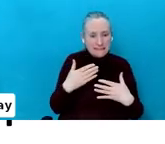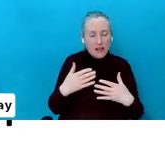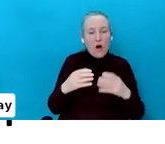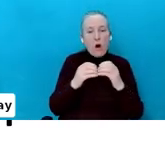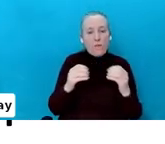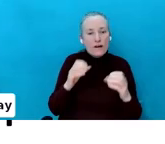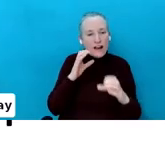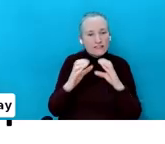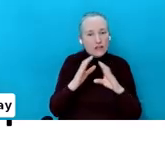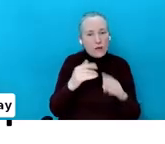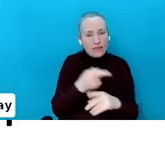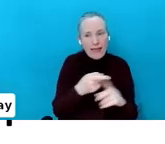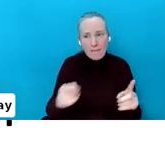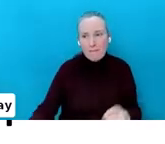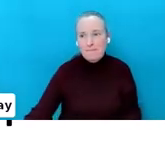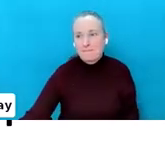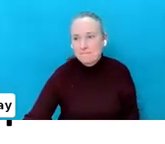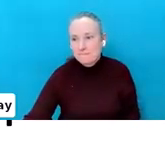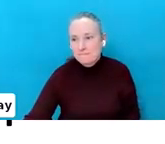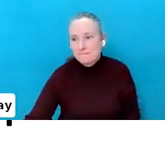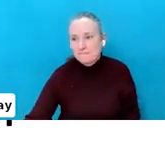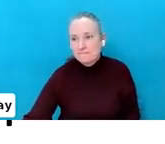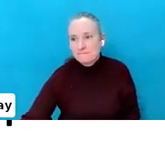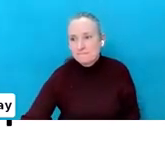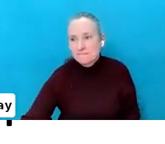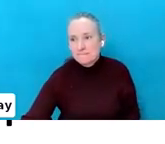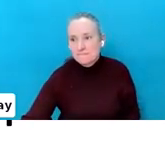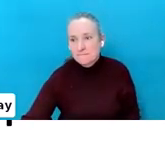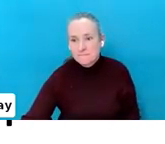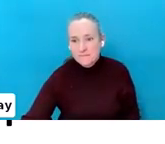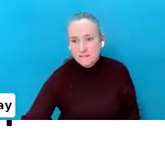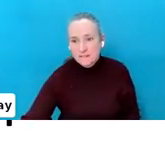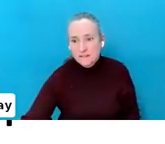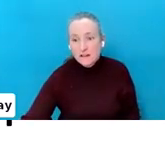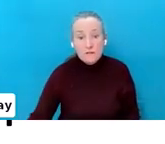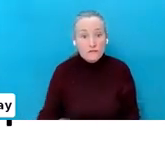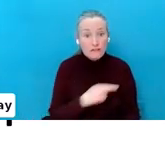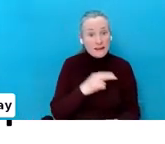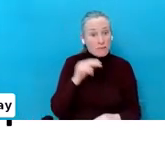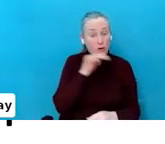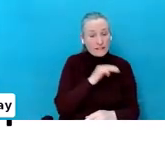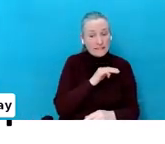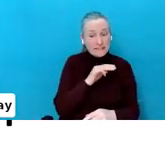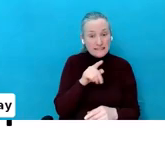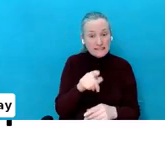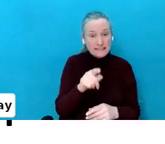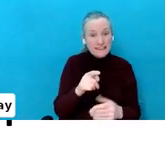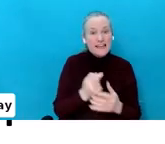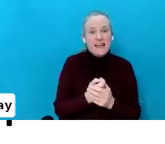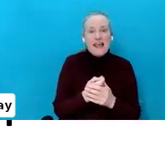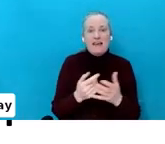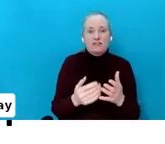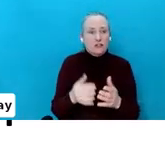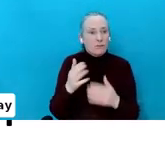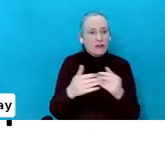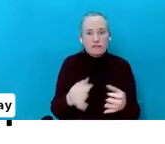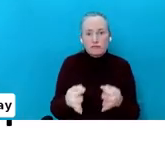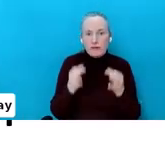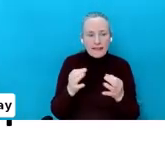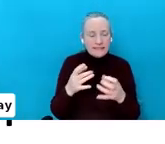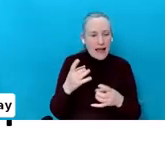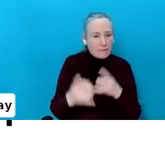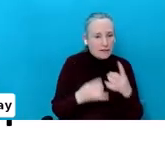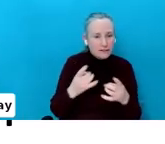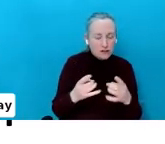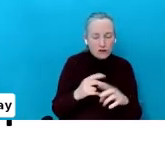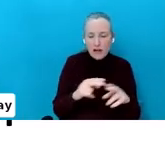them. Really, really important. Seize moments as opportunities. If something great happened, if something not so